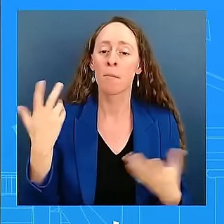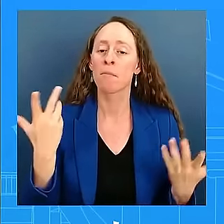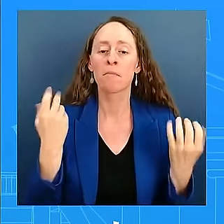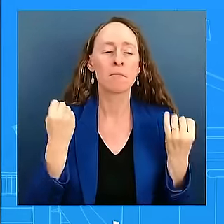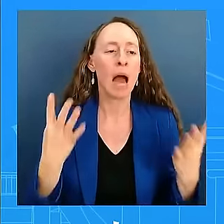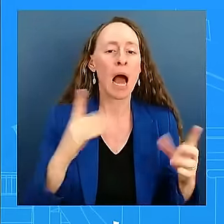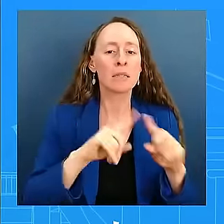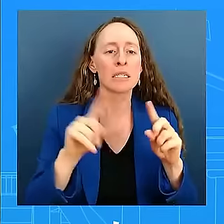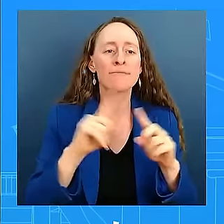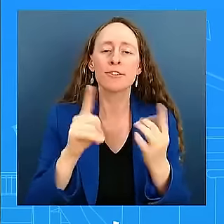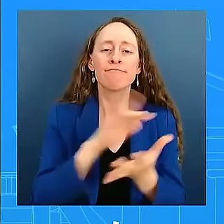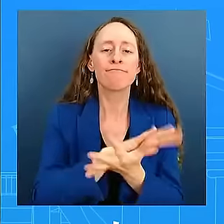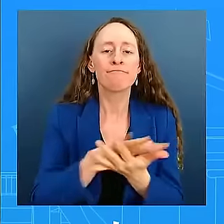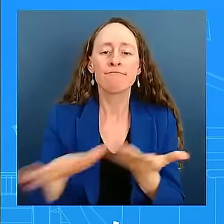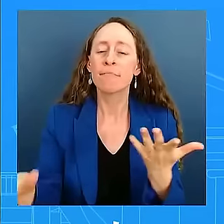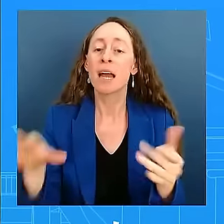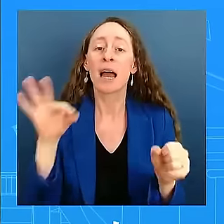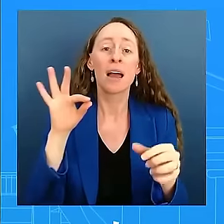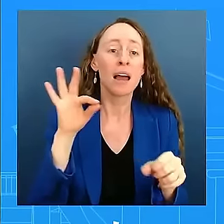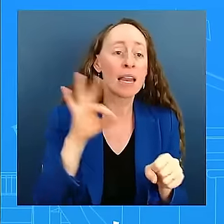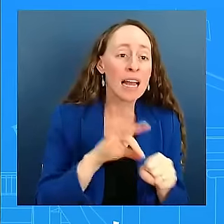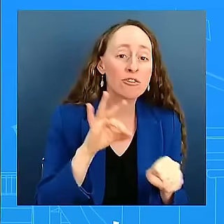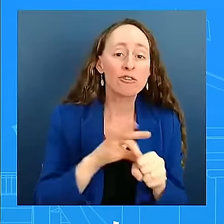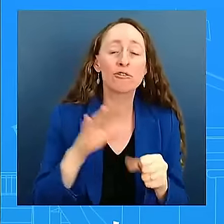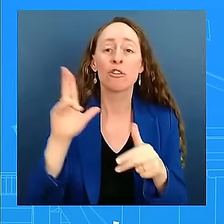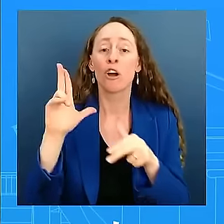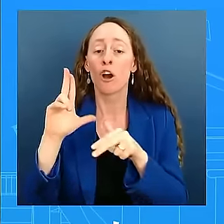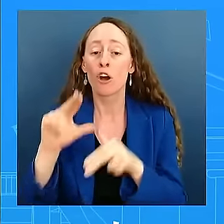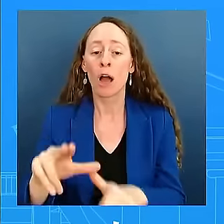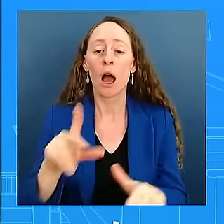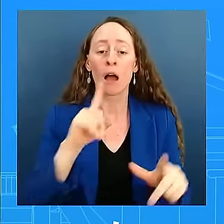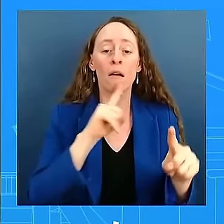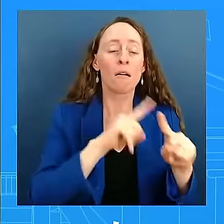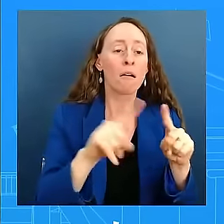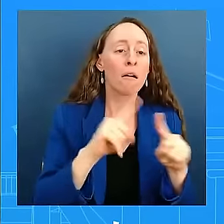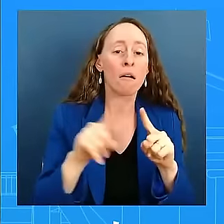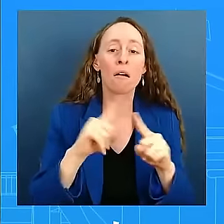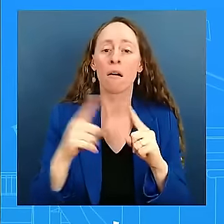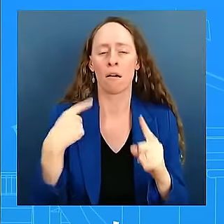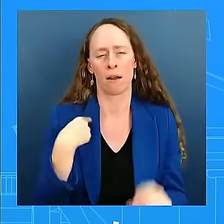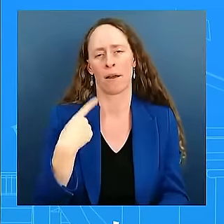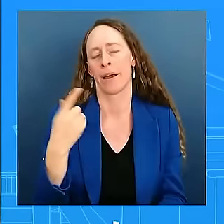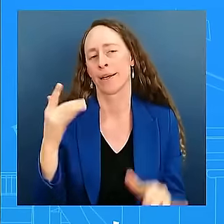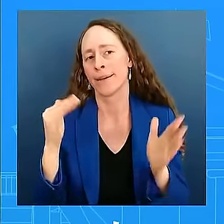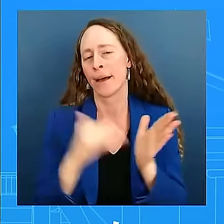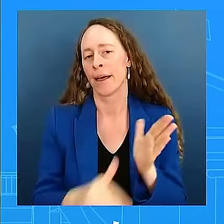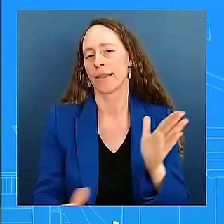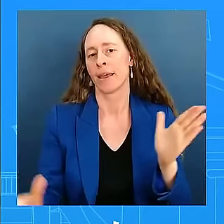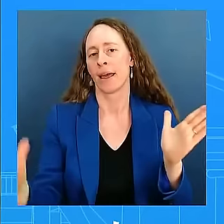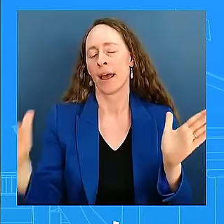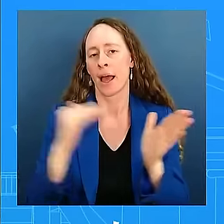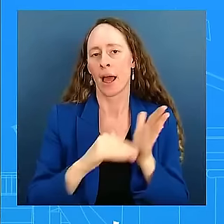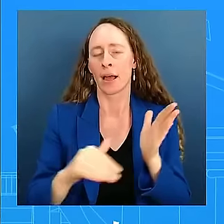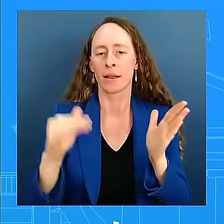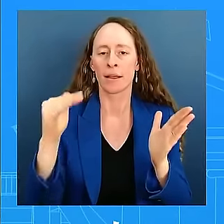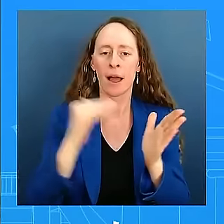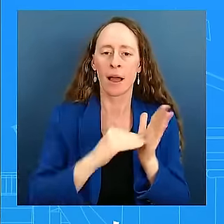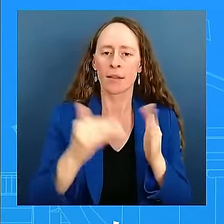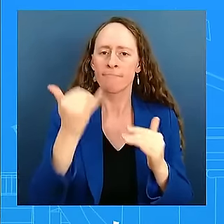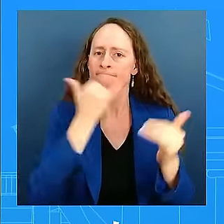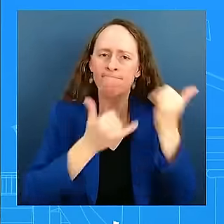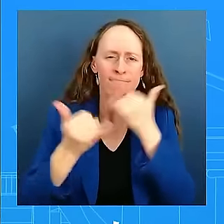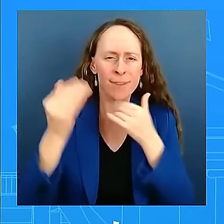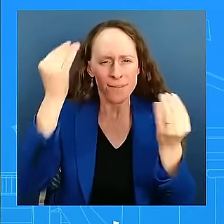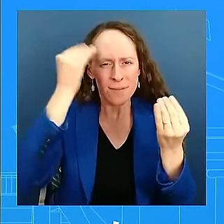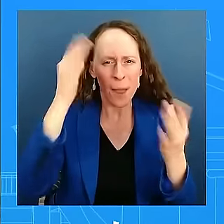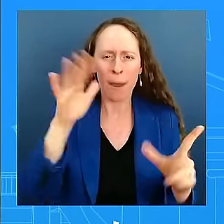with Hurricane, Hurricane Helene that just came through and obviously Milton is on its way, sadly. We have to